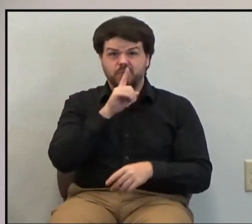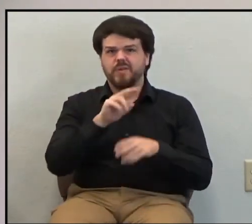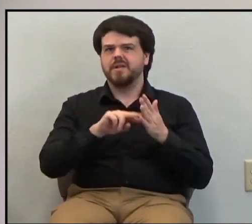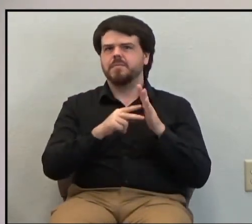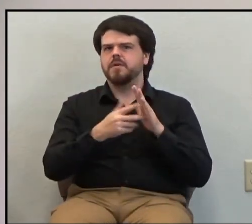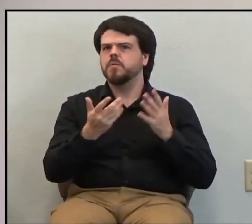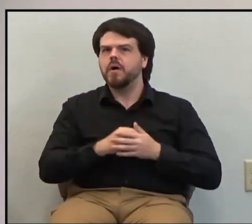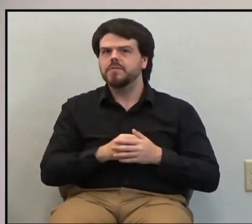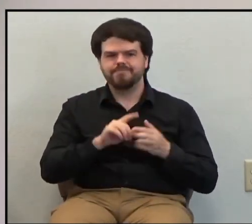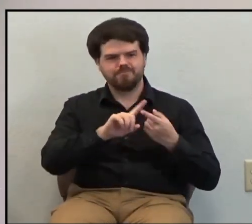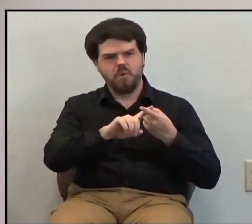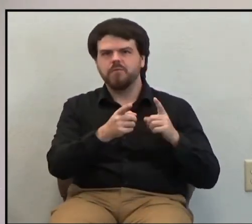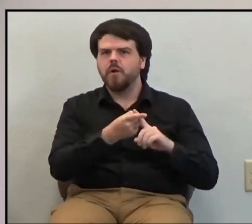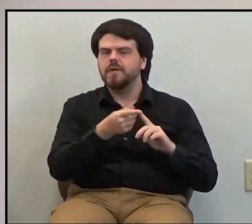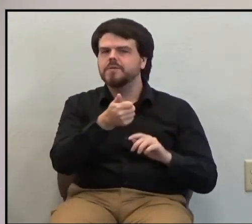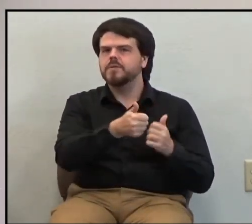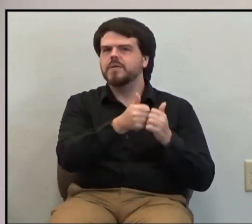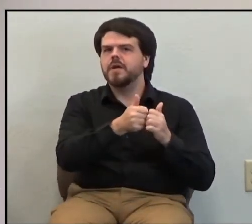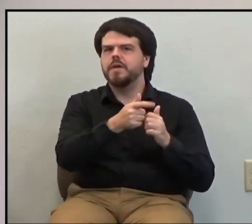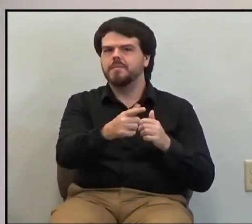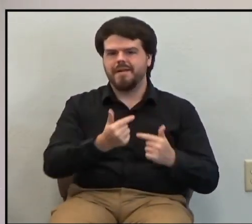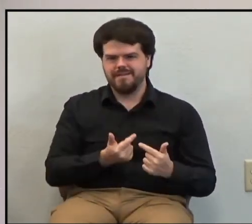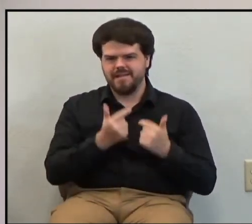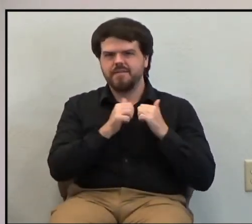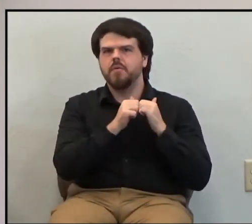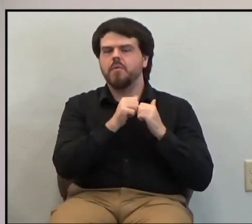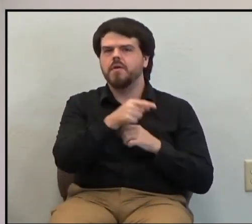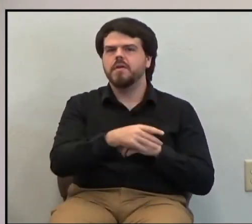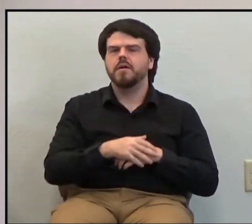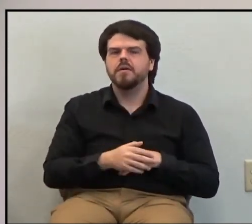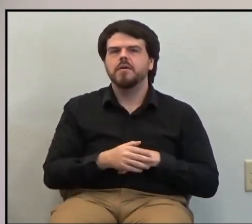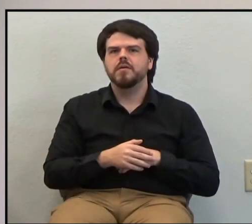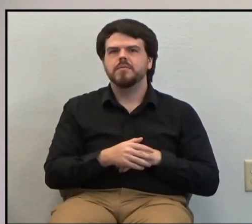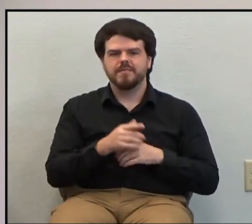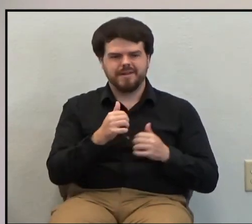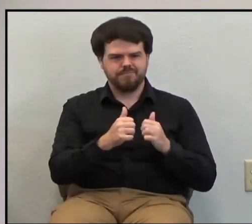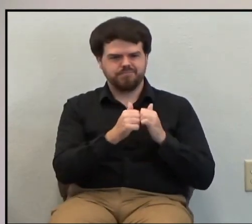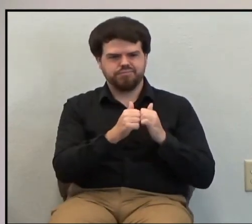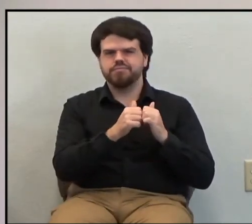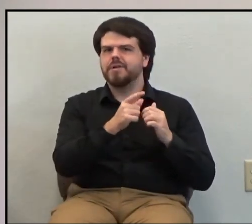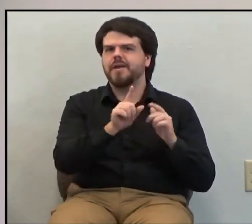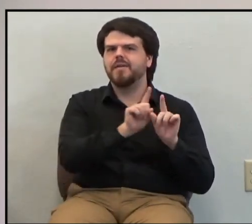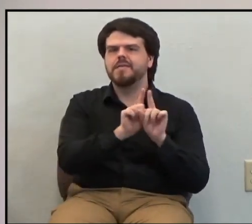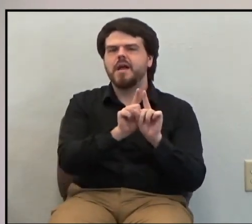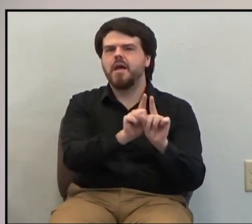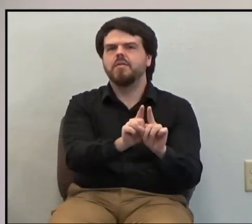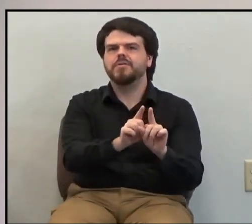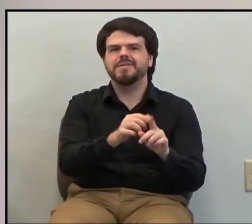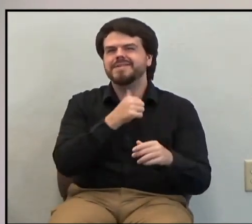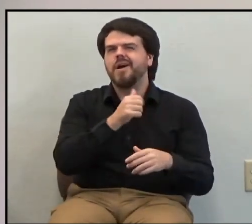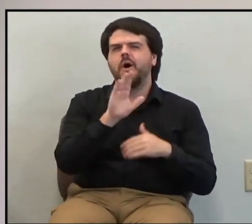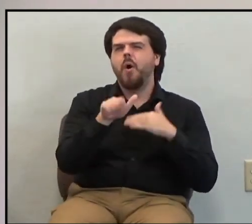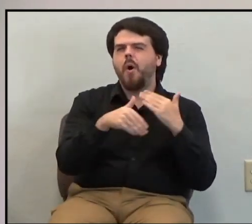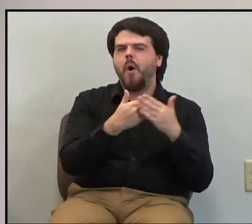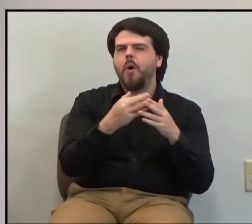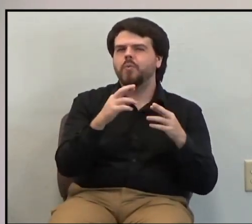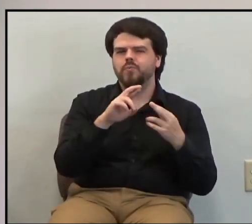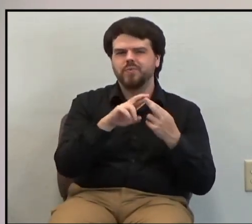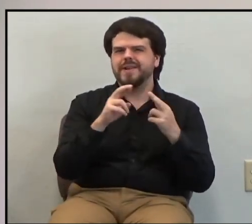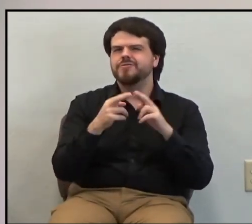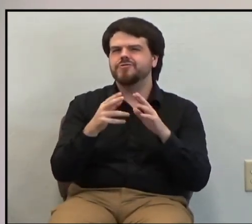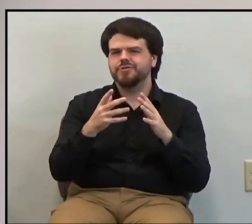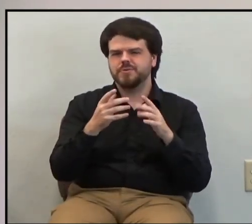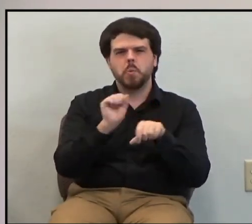life with them, being with them as much as you can. Not every relationship works, but no one